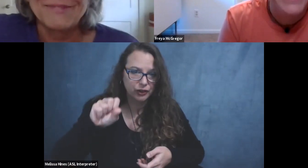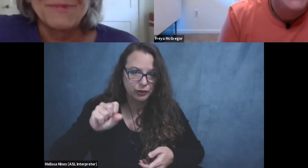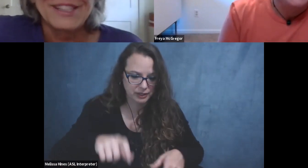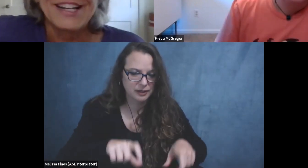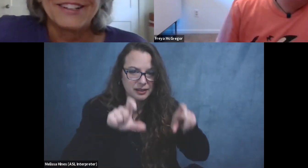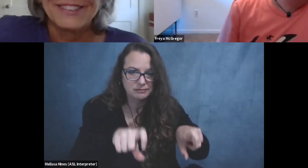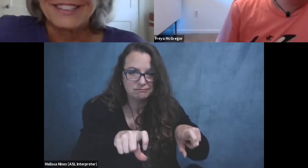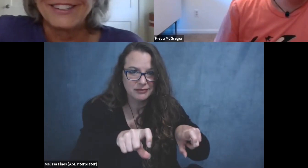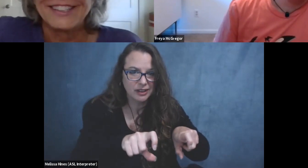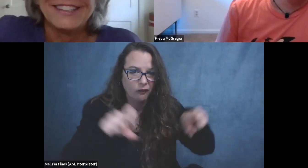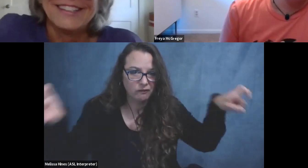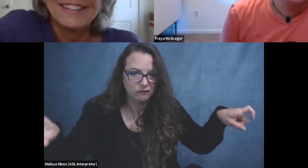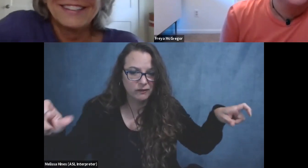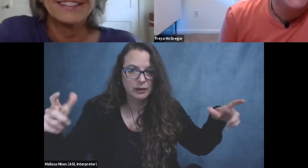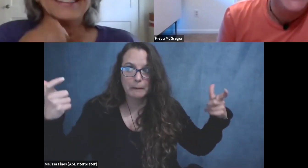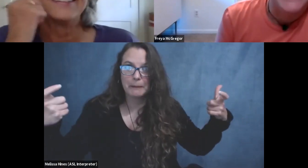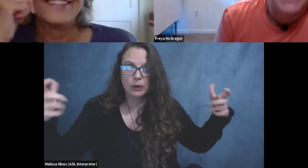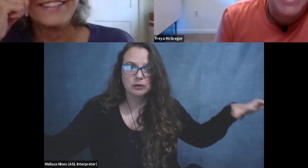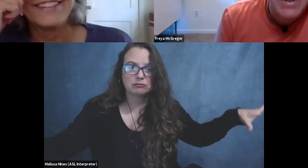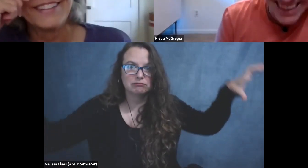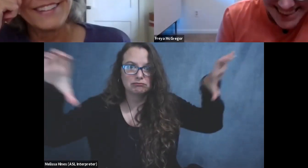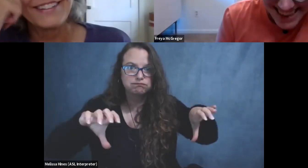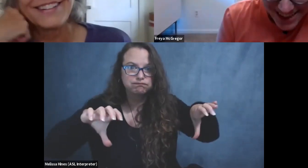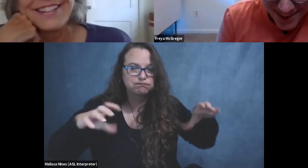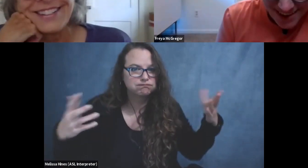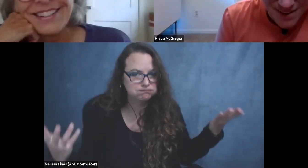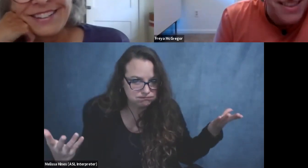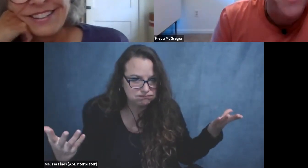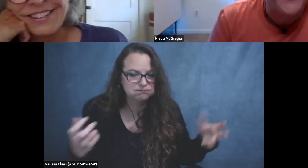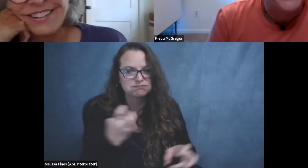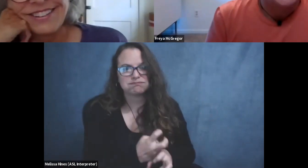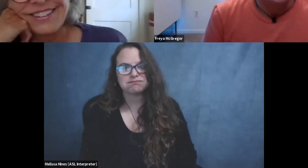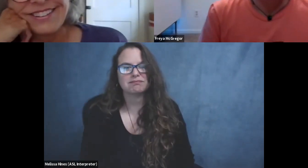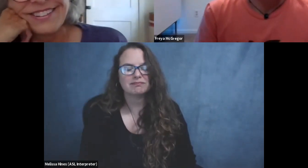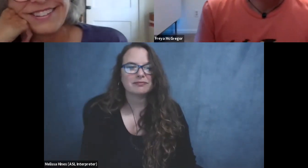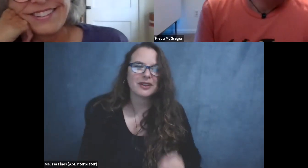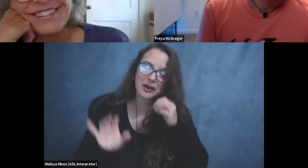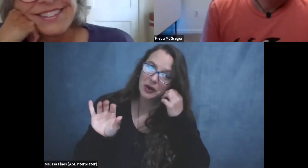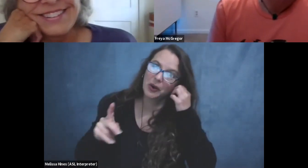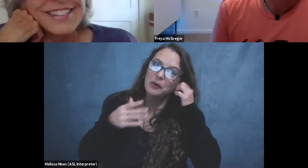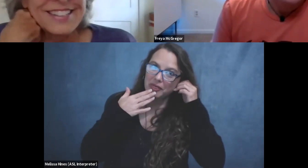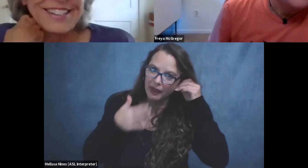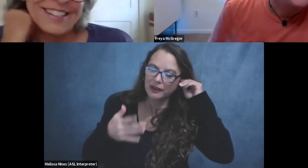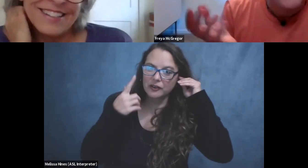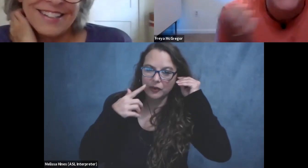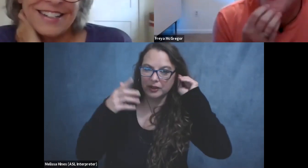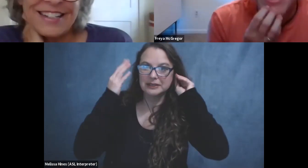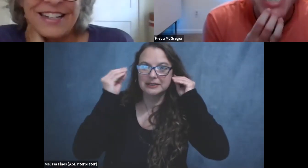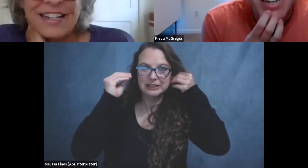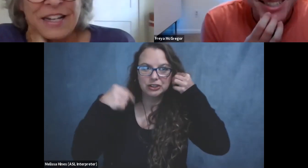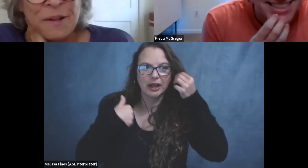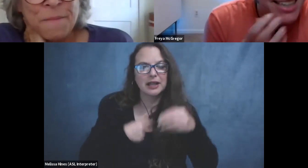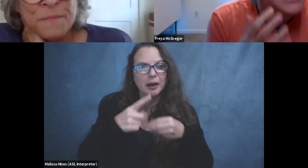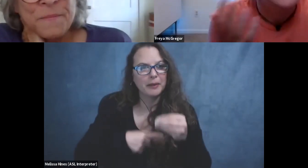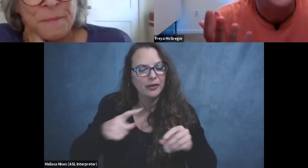off and put the other ones on. Sure. Thanks. Thanks for the, thanks for the wheelchair 101. Um, I should, I should